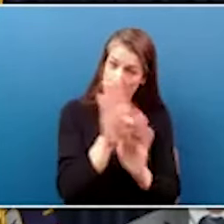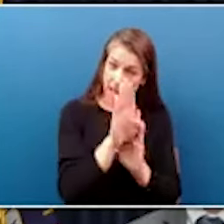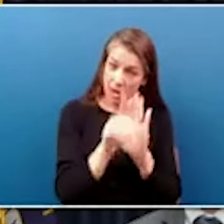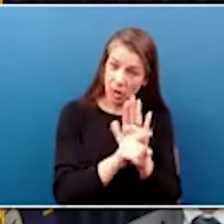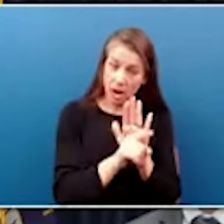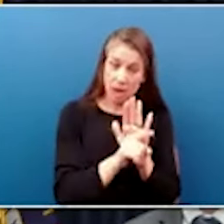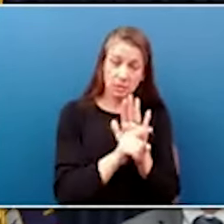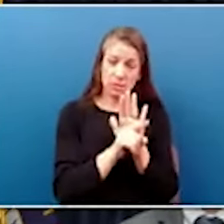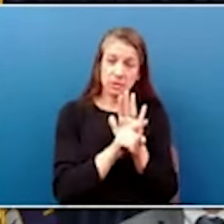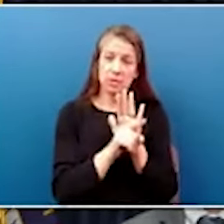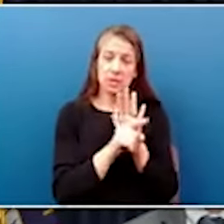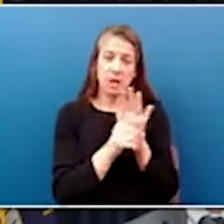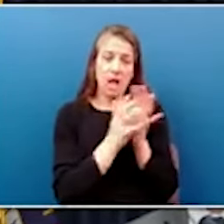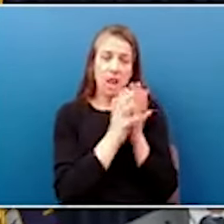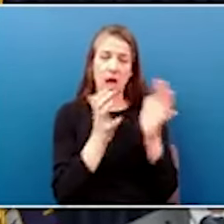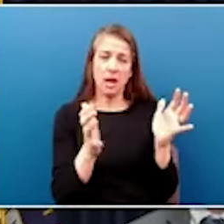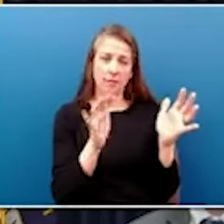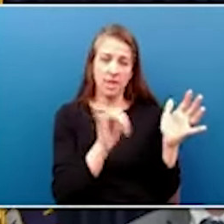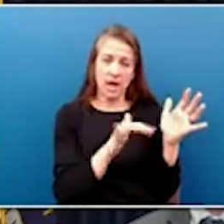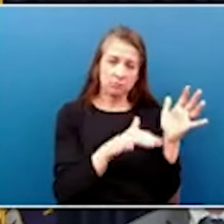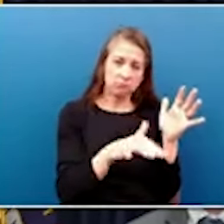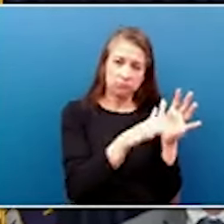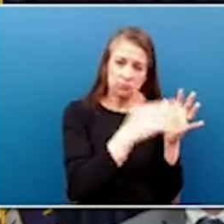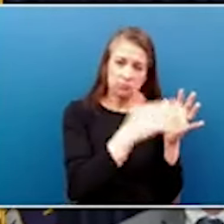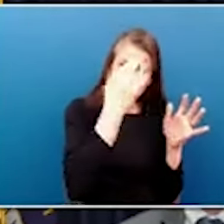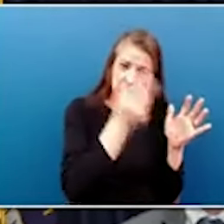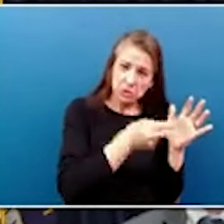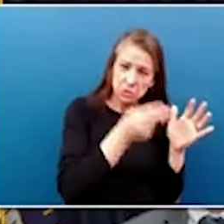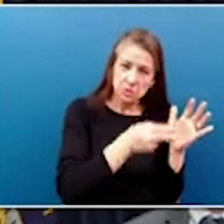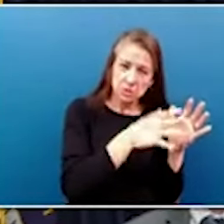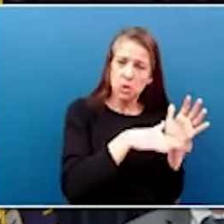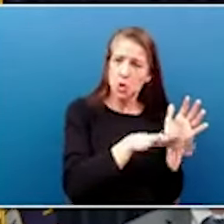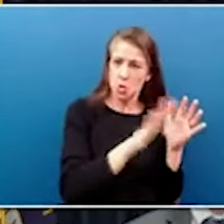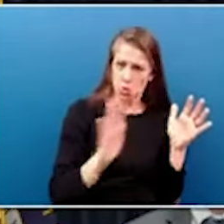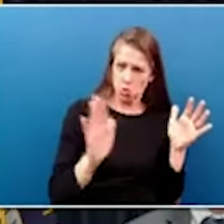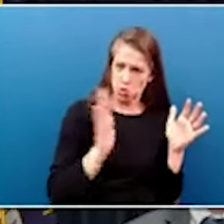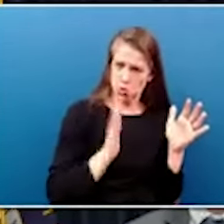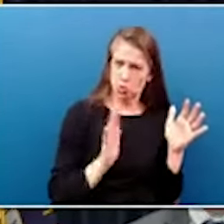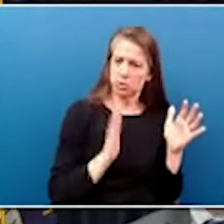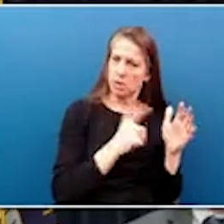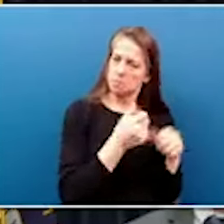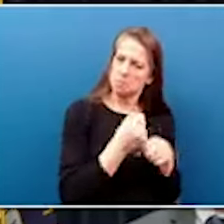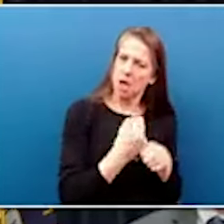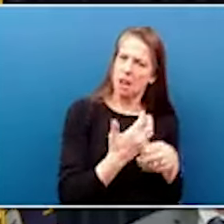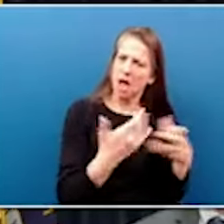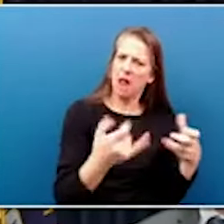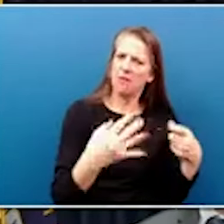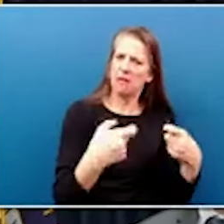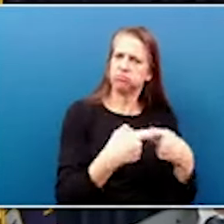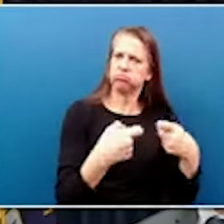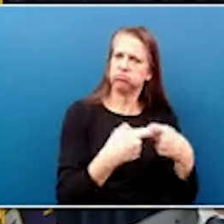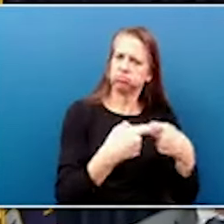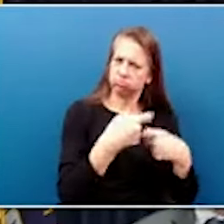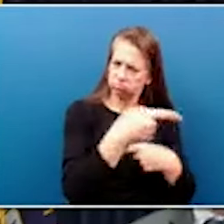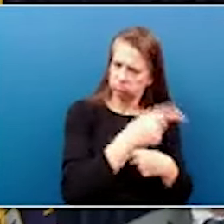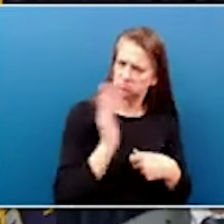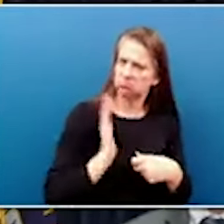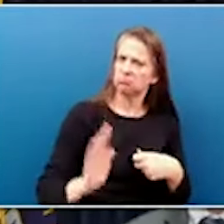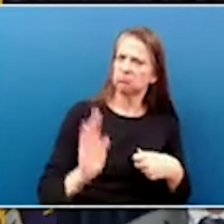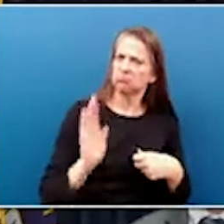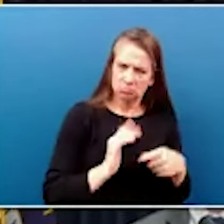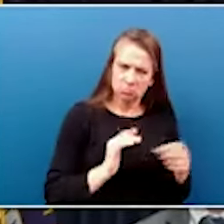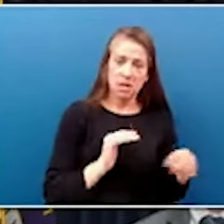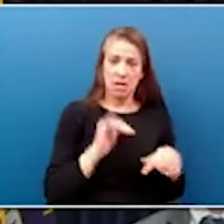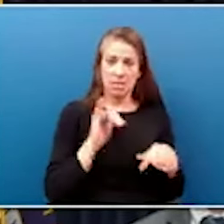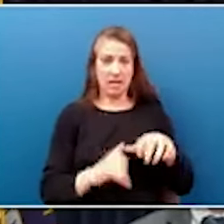changes, you know, that was once a rich energy production area that had a population in that county